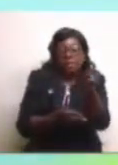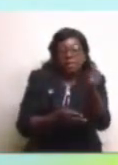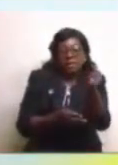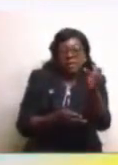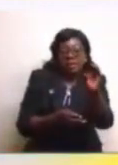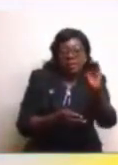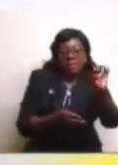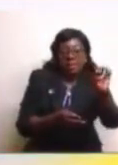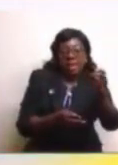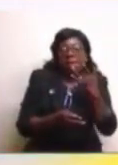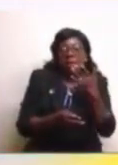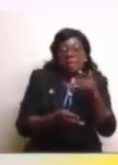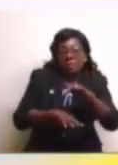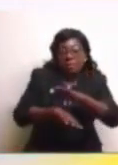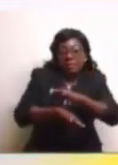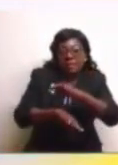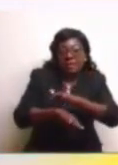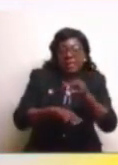line.